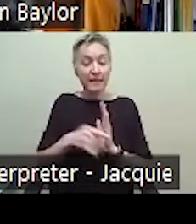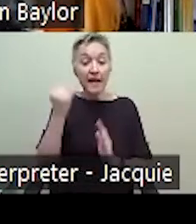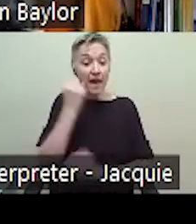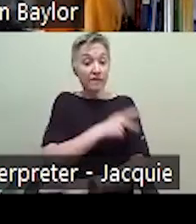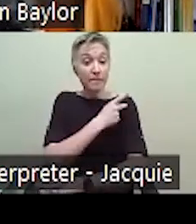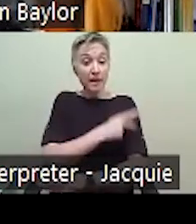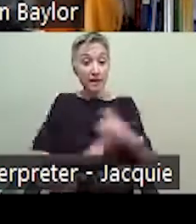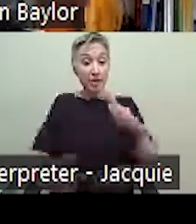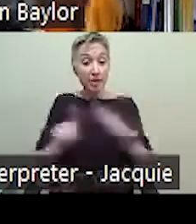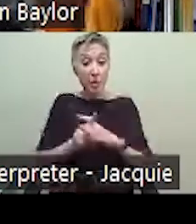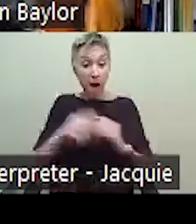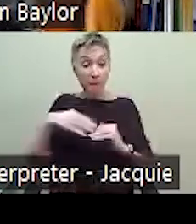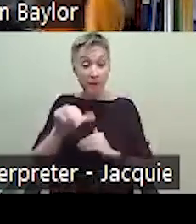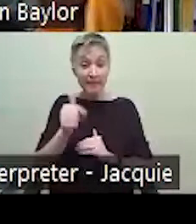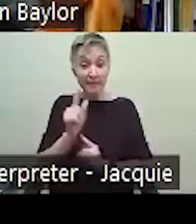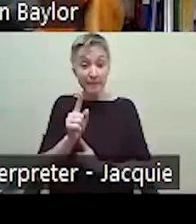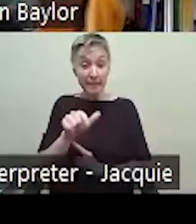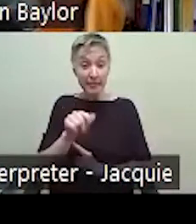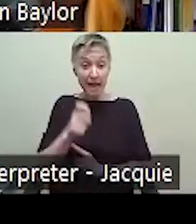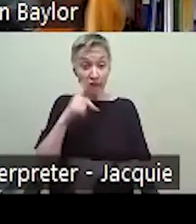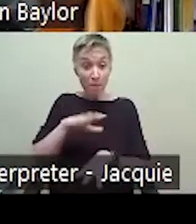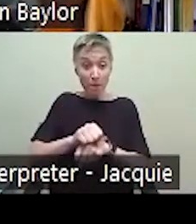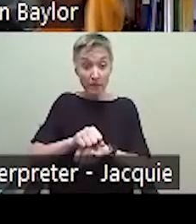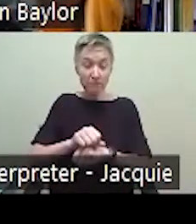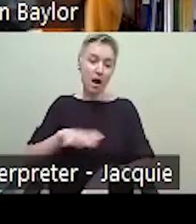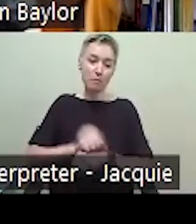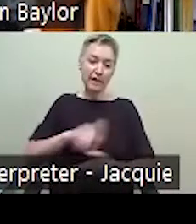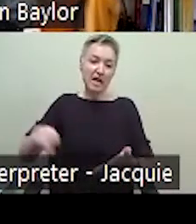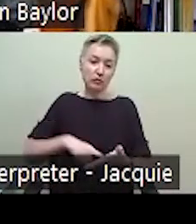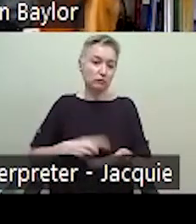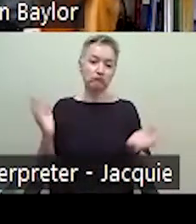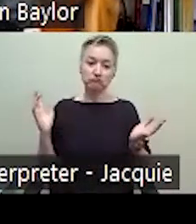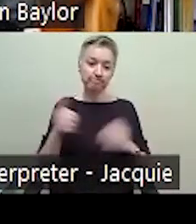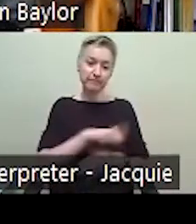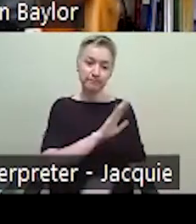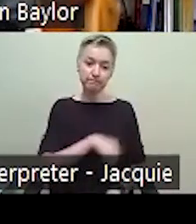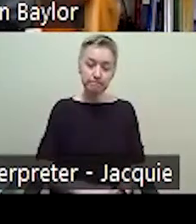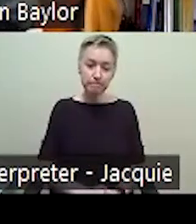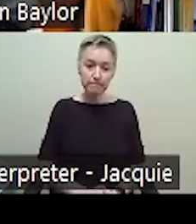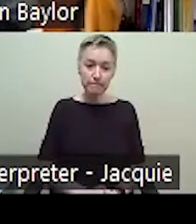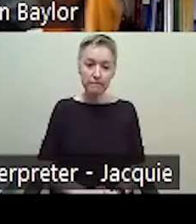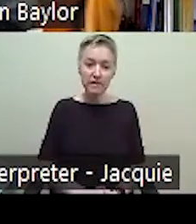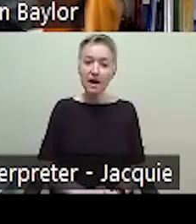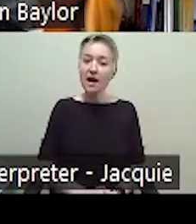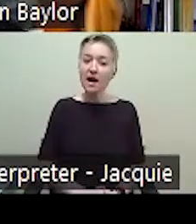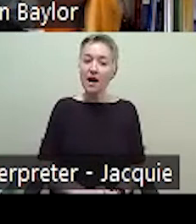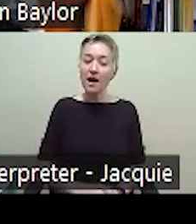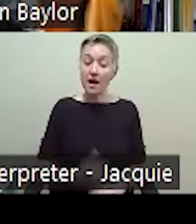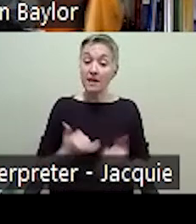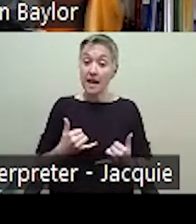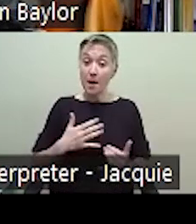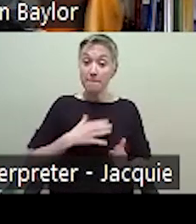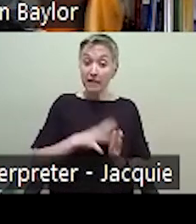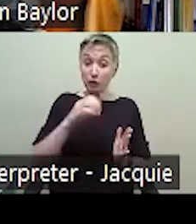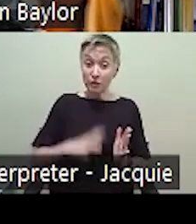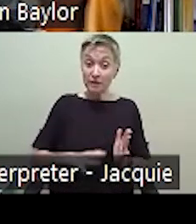for their appointment, then the appointment got canceled. Automatically, they wouldn't be seen. And I have my students take the